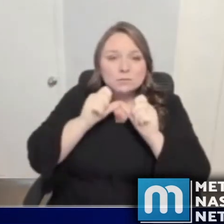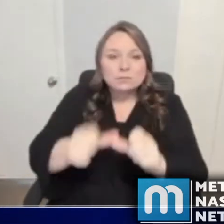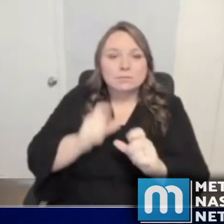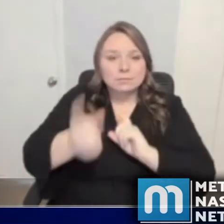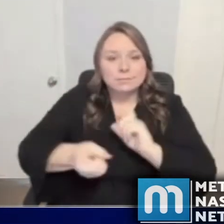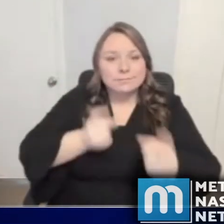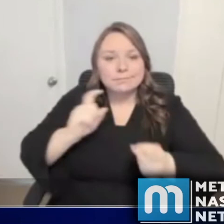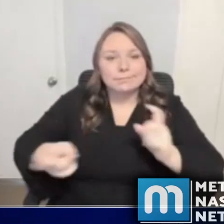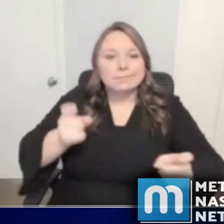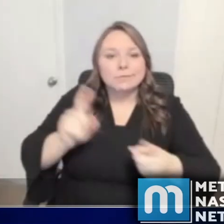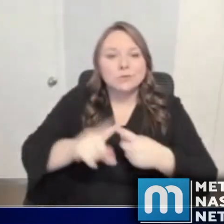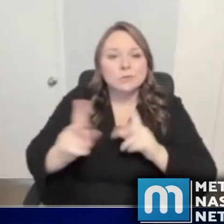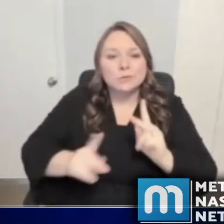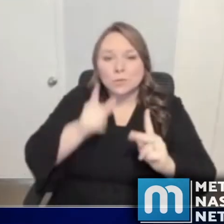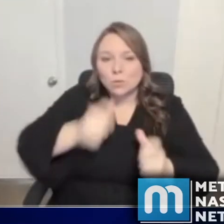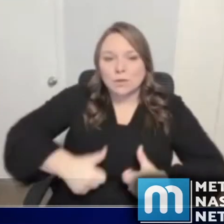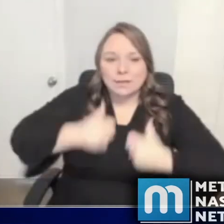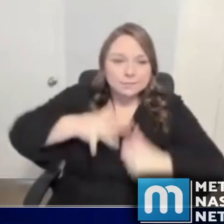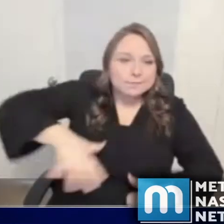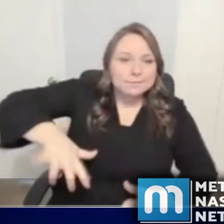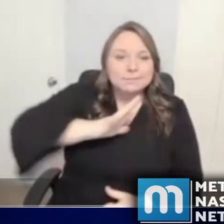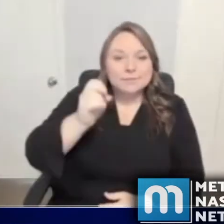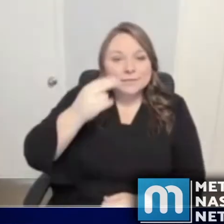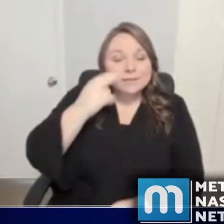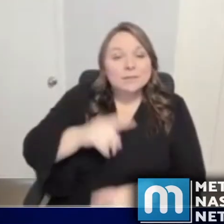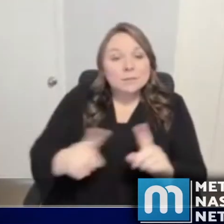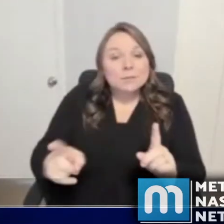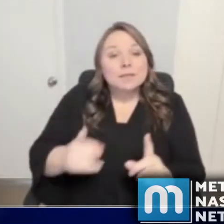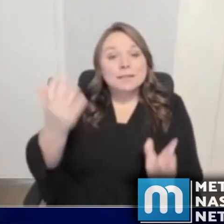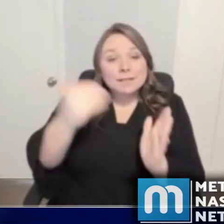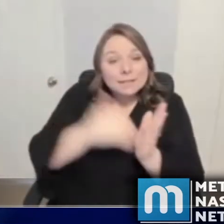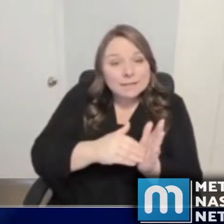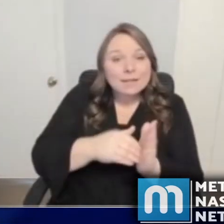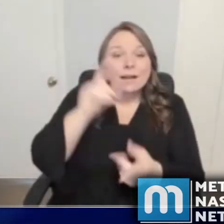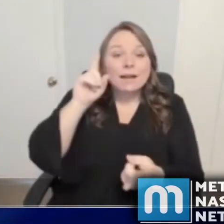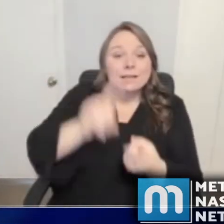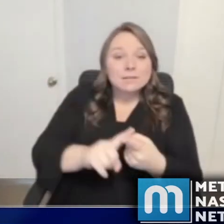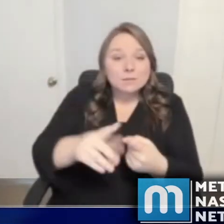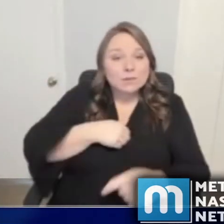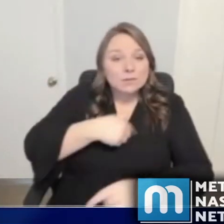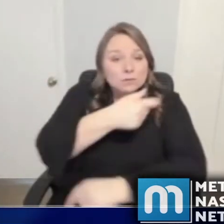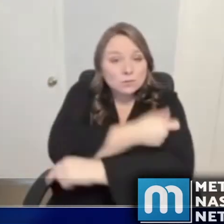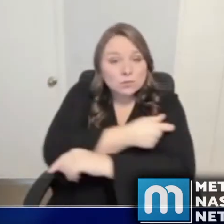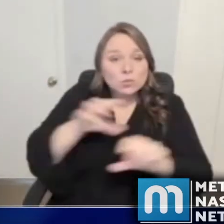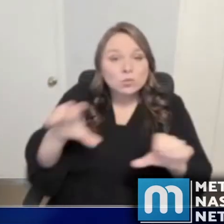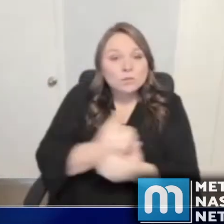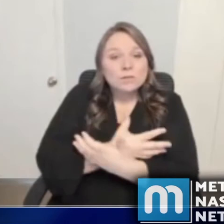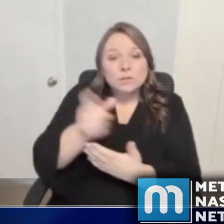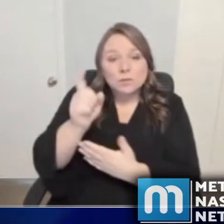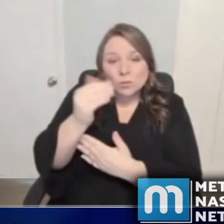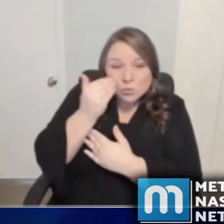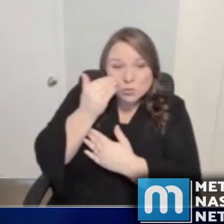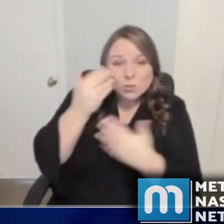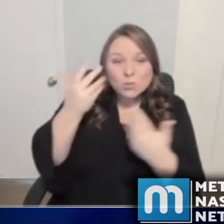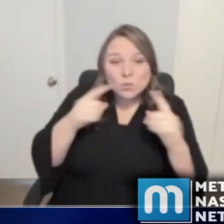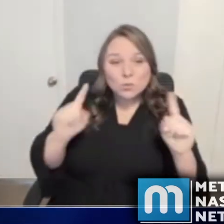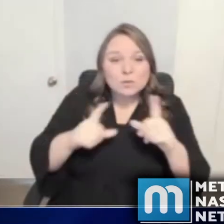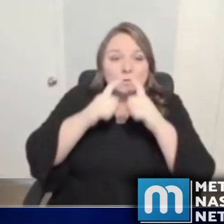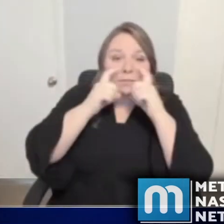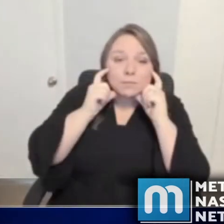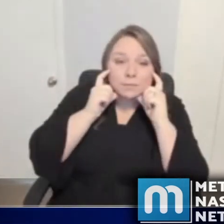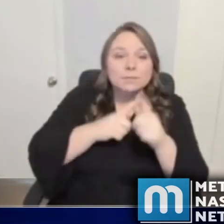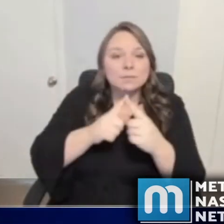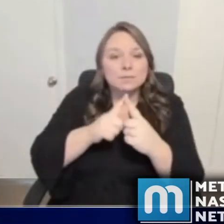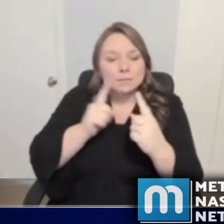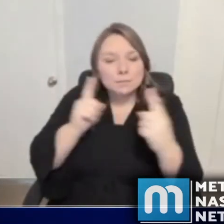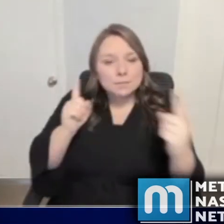residents here in Nashville. But please, until you get your shot, do the things you know work, stay apart, socially distance, wash your hands,